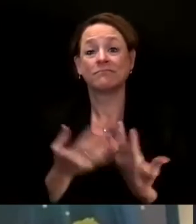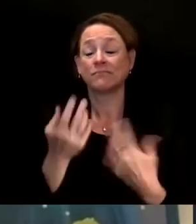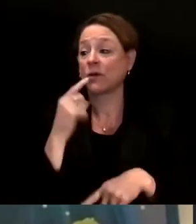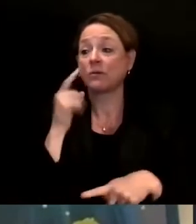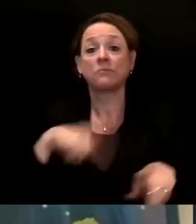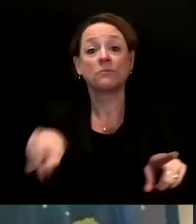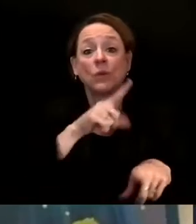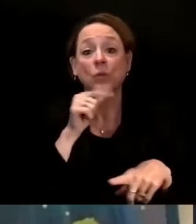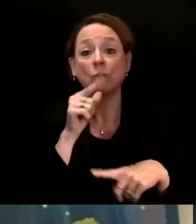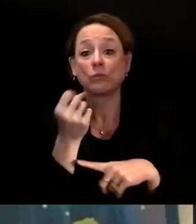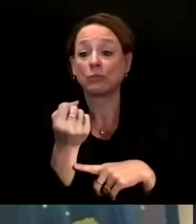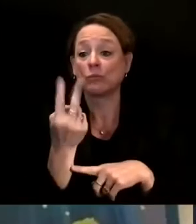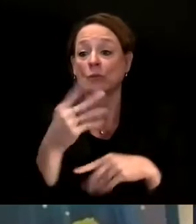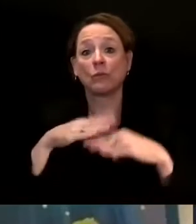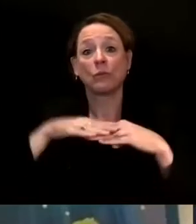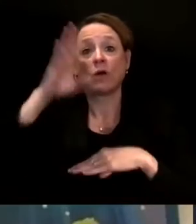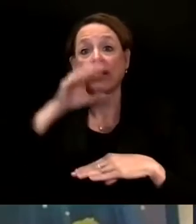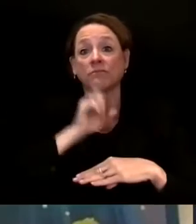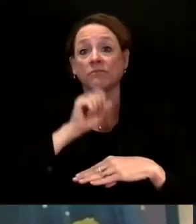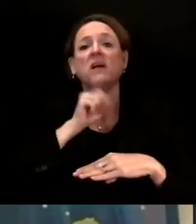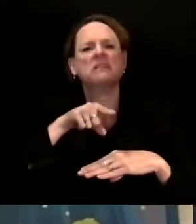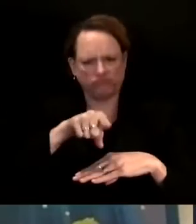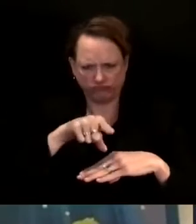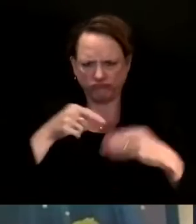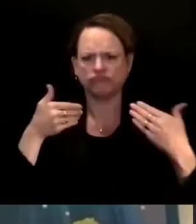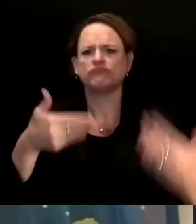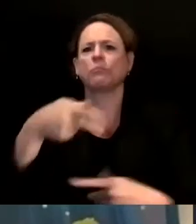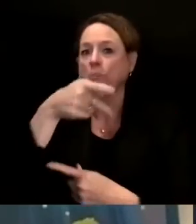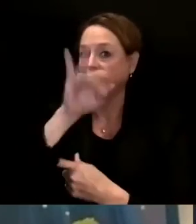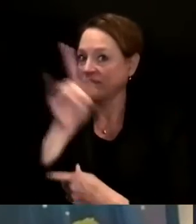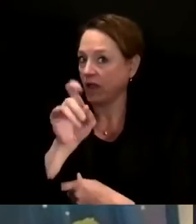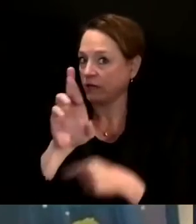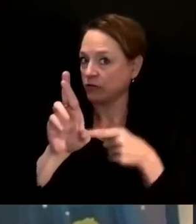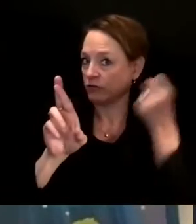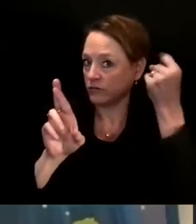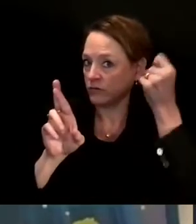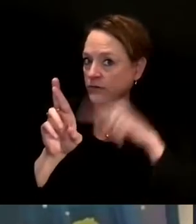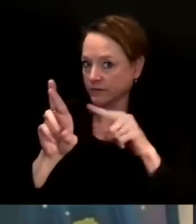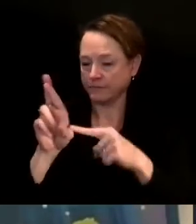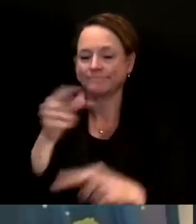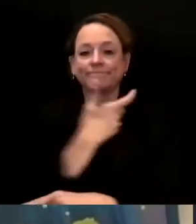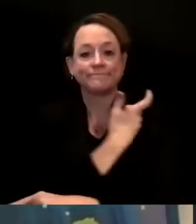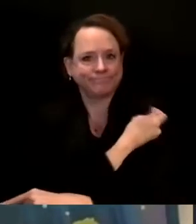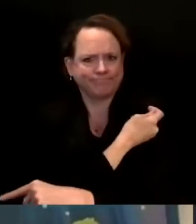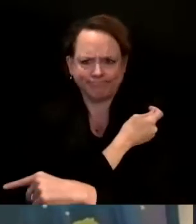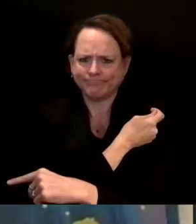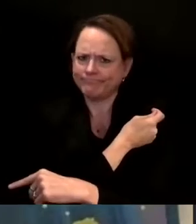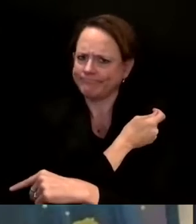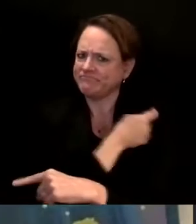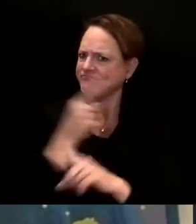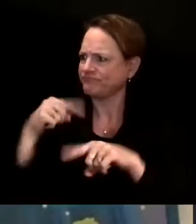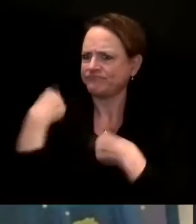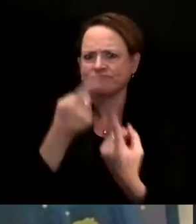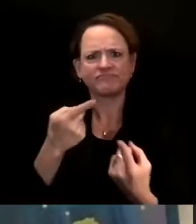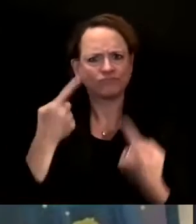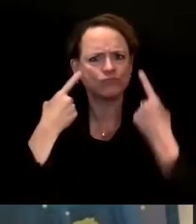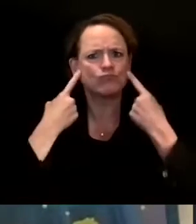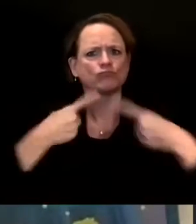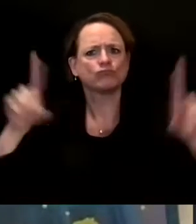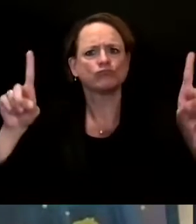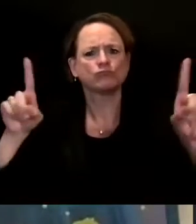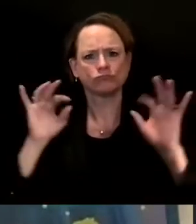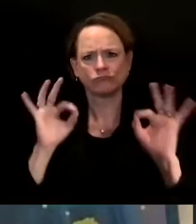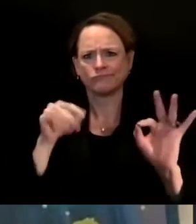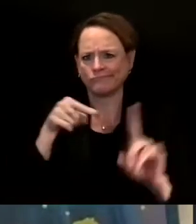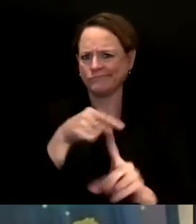made by Pfizer. It is safe for them, and it is effective. If you have any questions about it as a